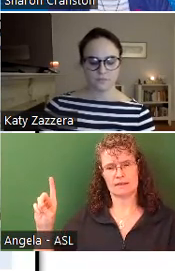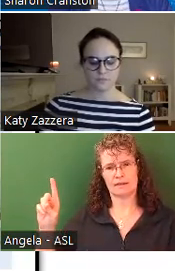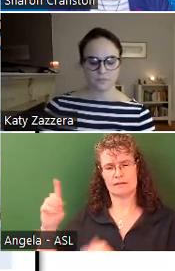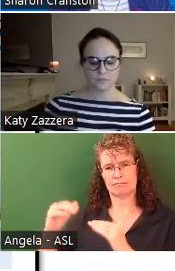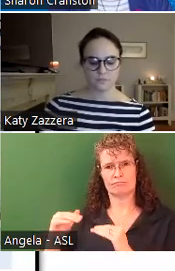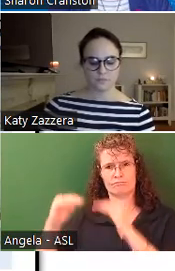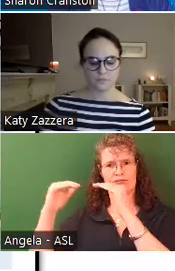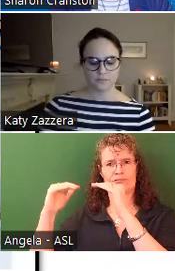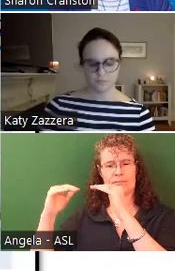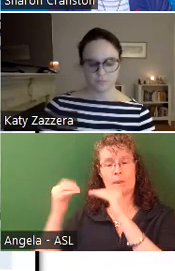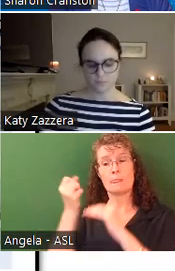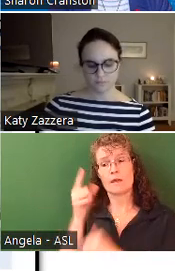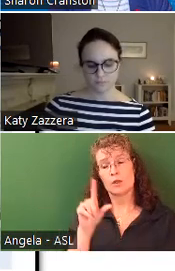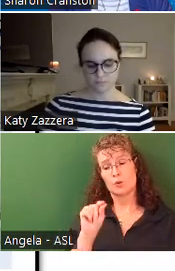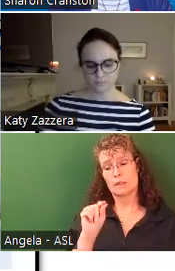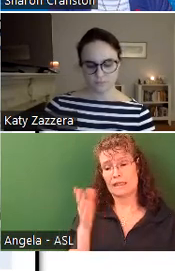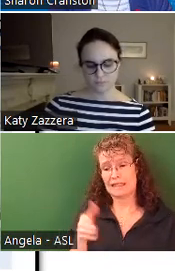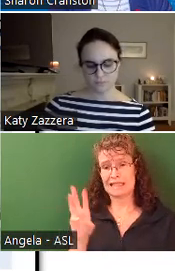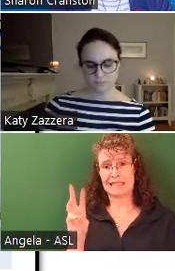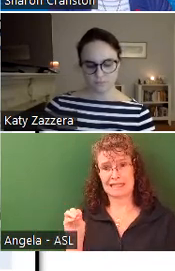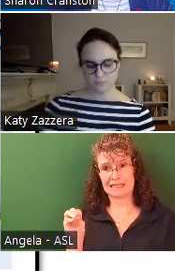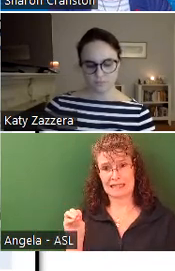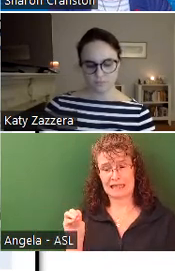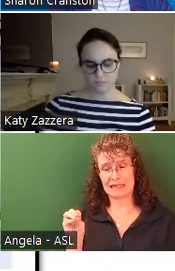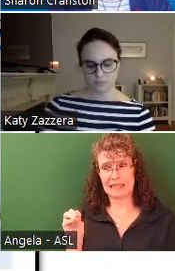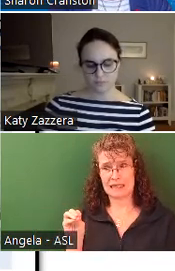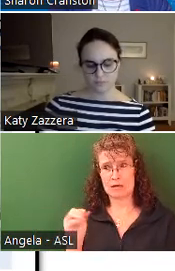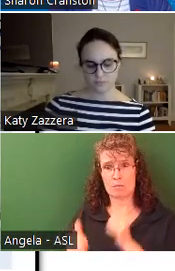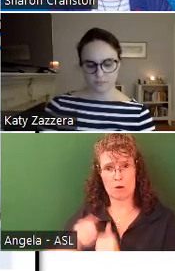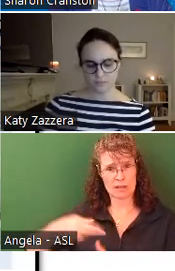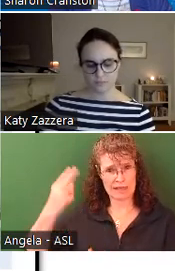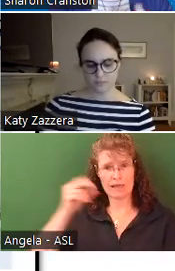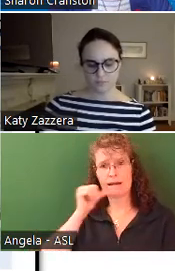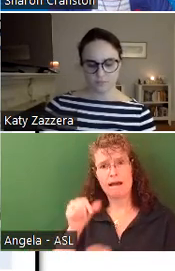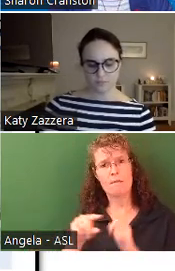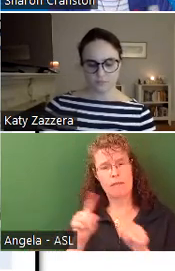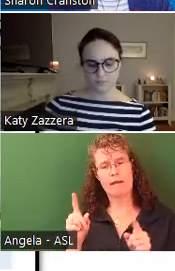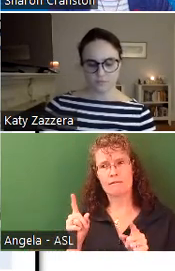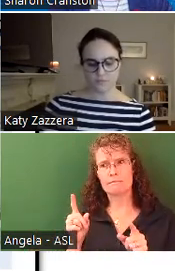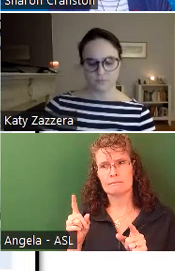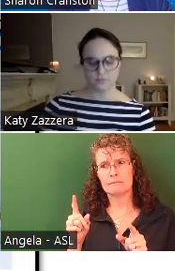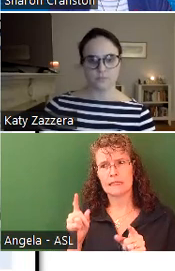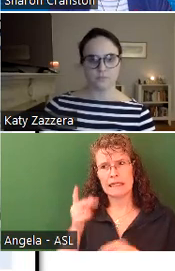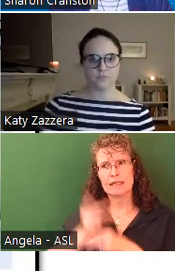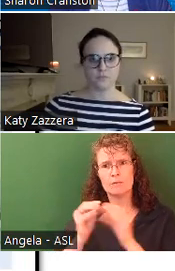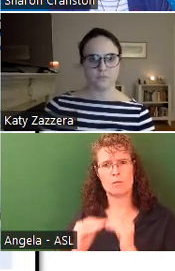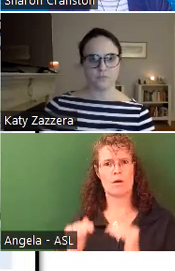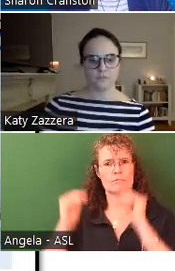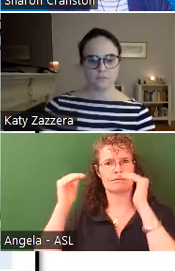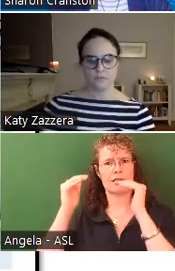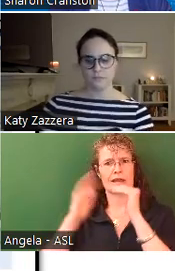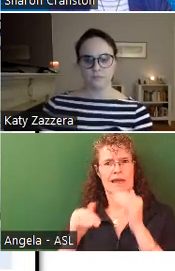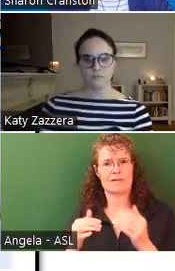While 2060 is not necessarily the farthest horizon, it does put the floor of that higher than the floor of the Hingham